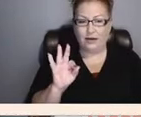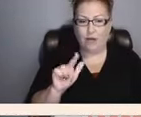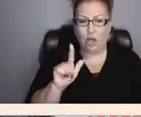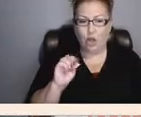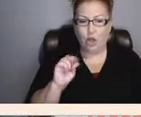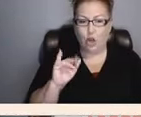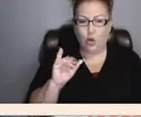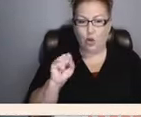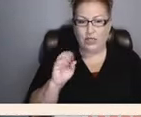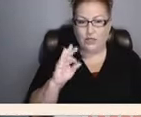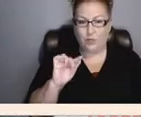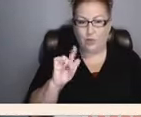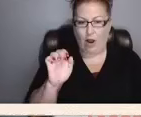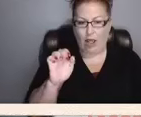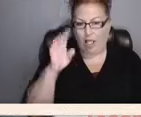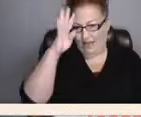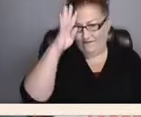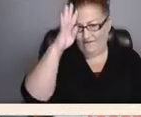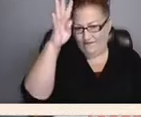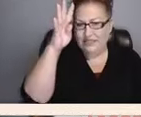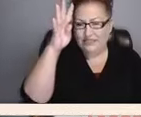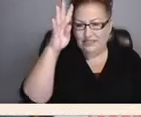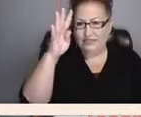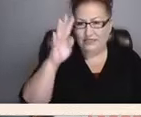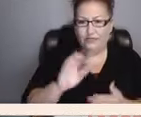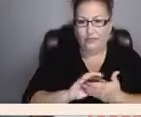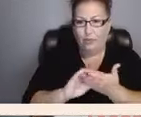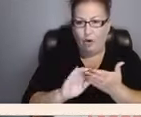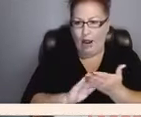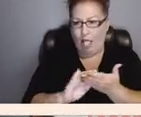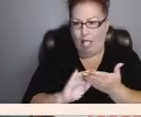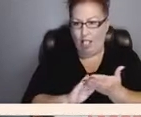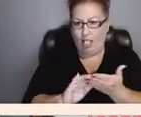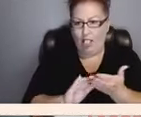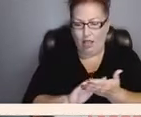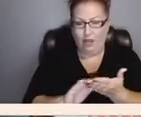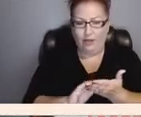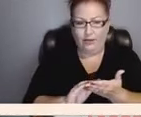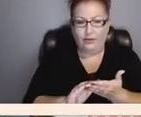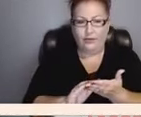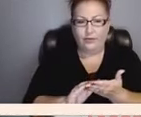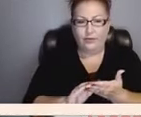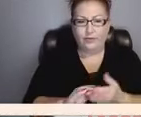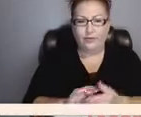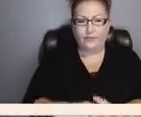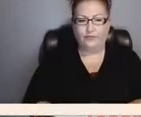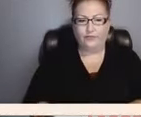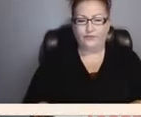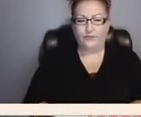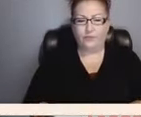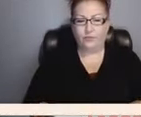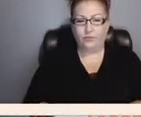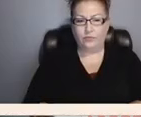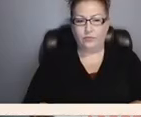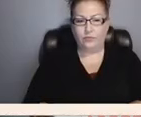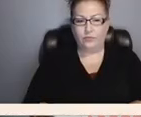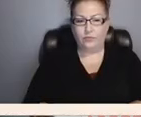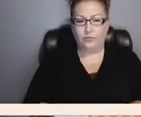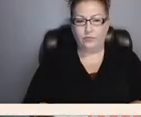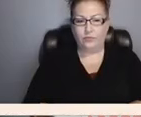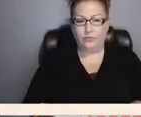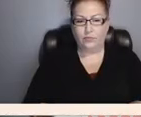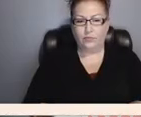invented, you know, Braille, a raised point